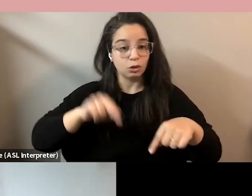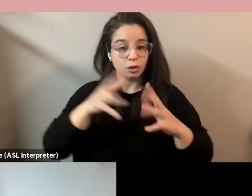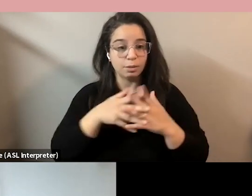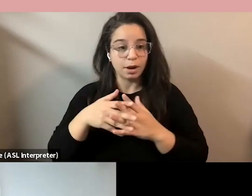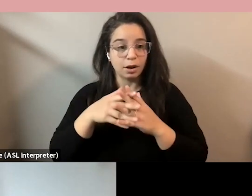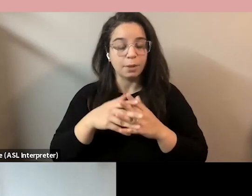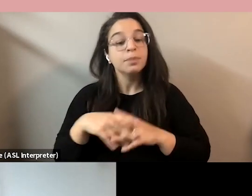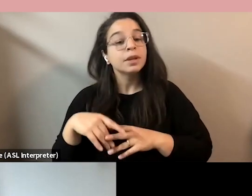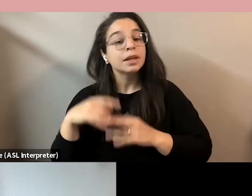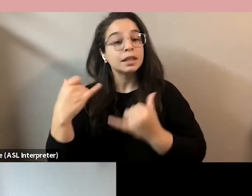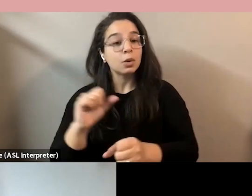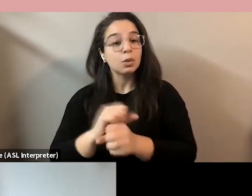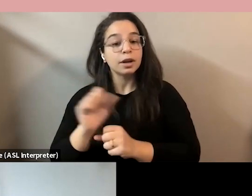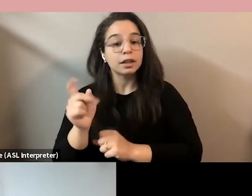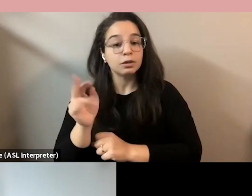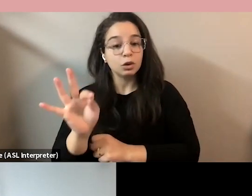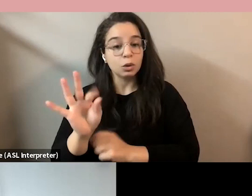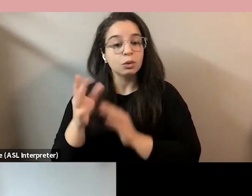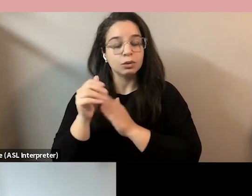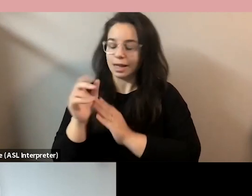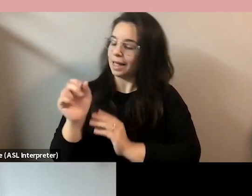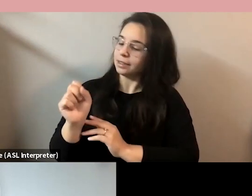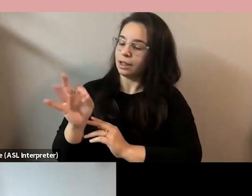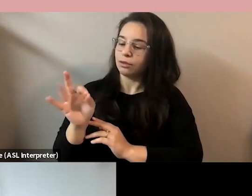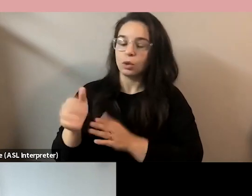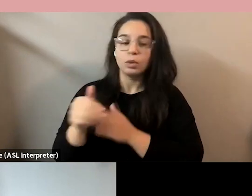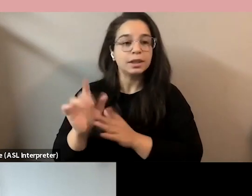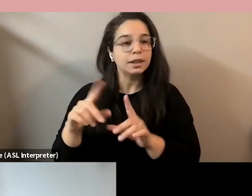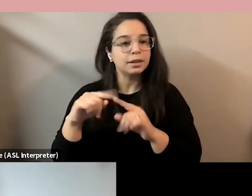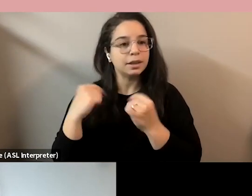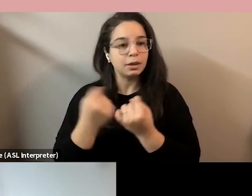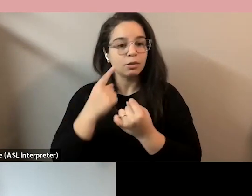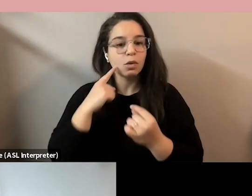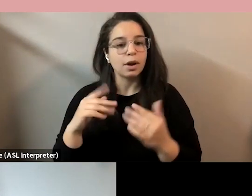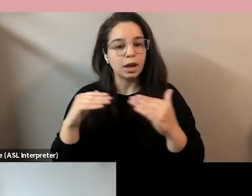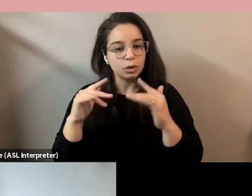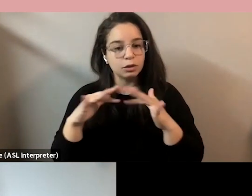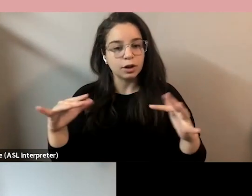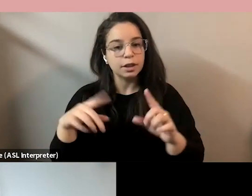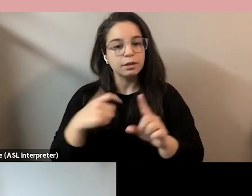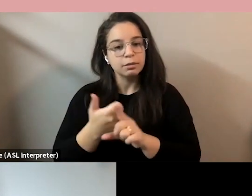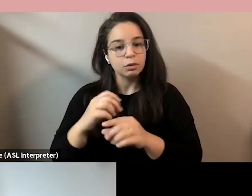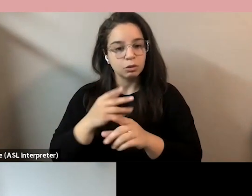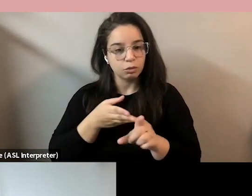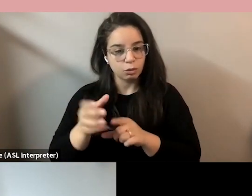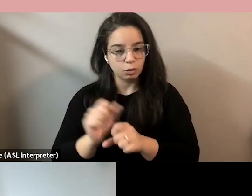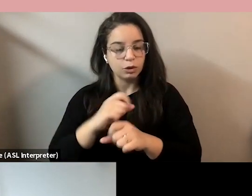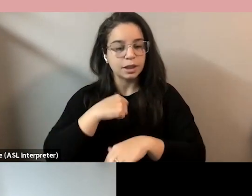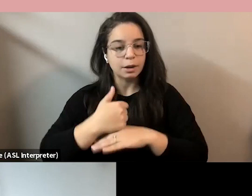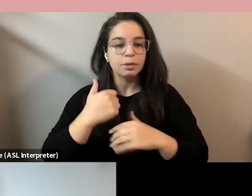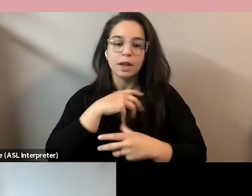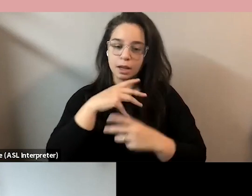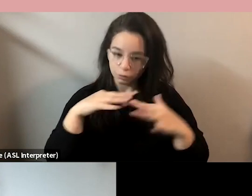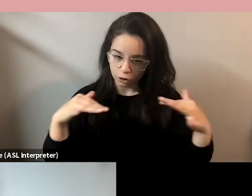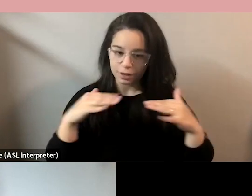at sfu samir leads an established team of dedicated equity diversity and inclusion practitioners to create a diverse equitable and inclusive